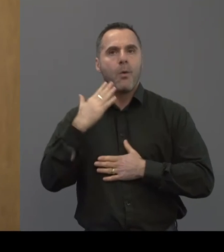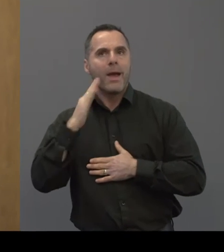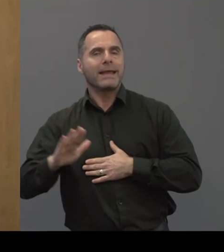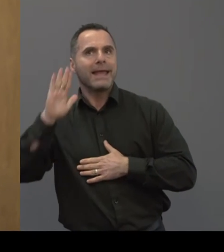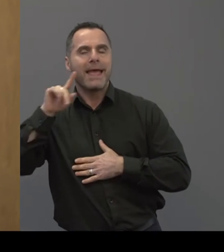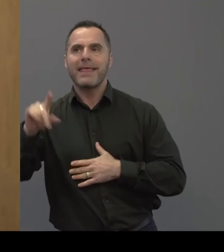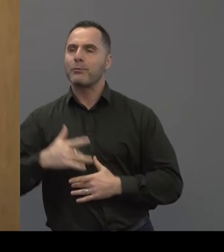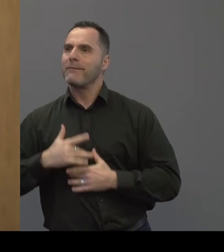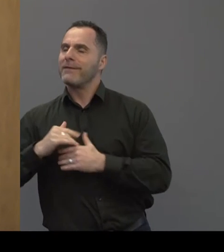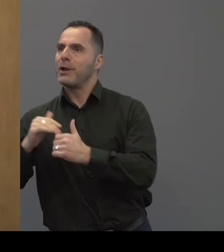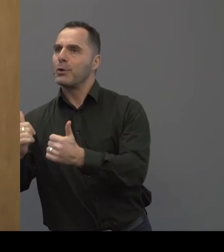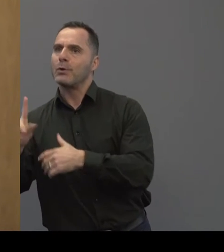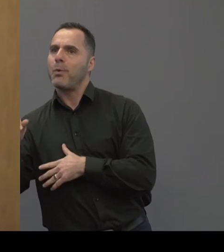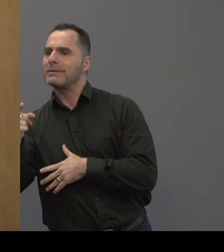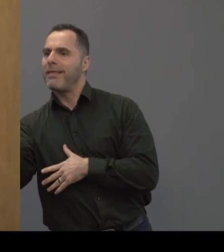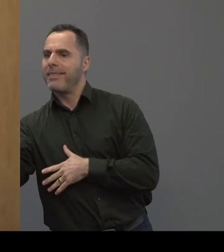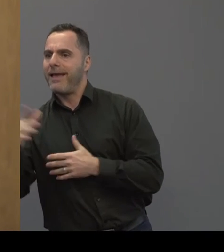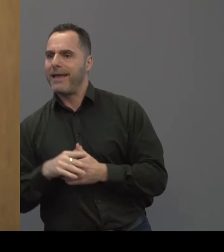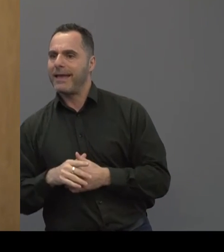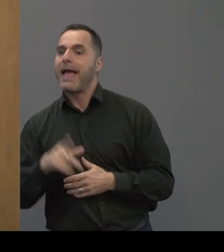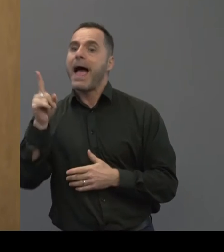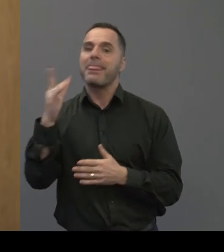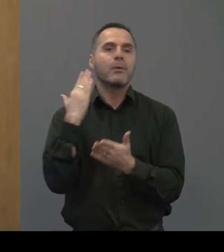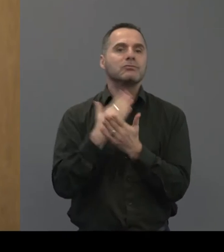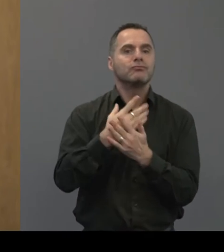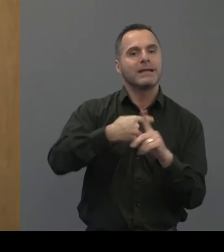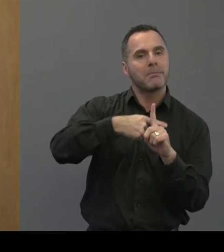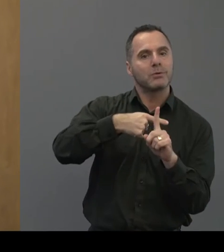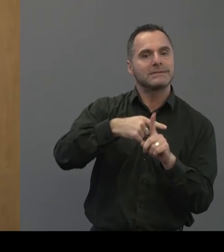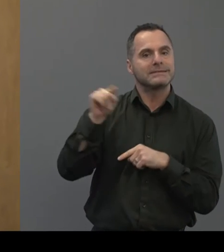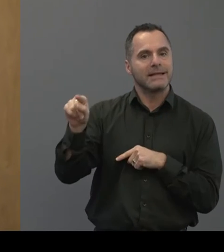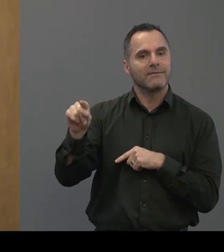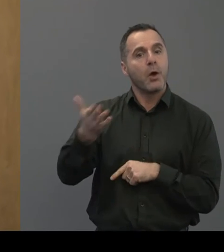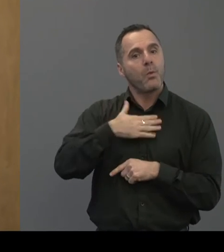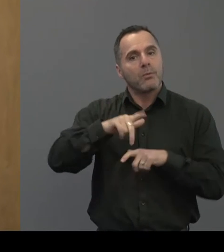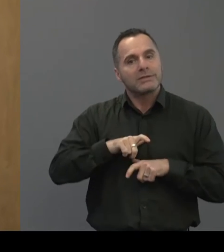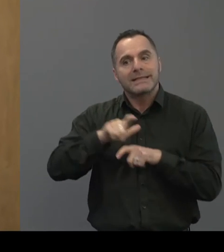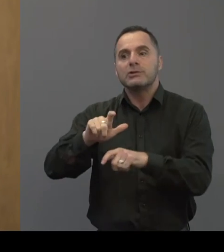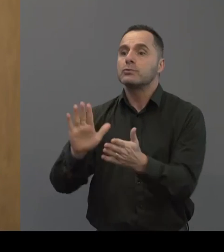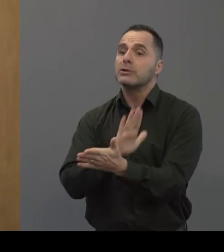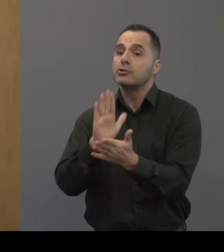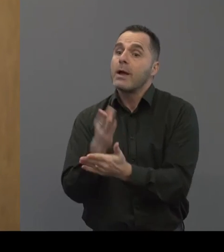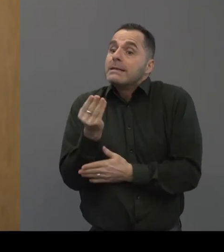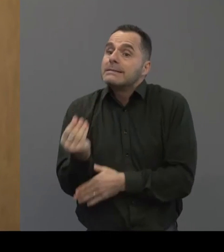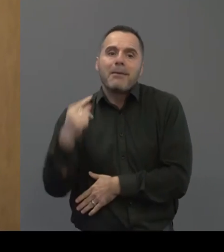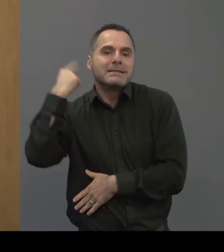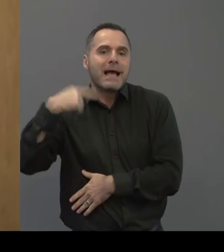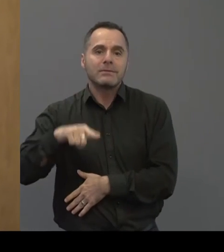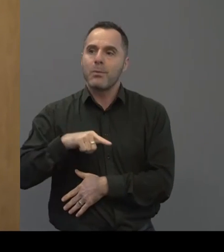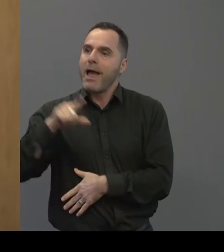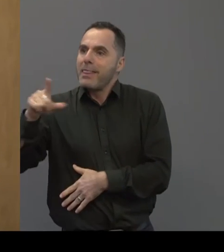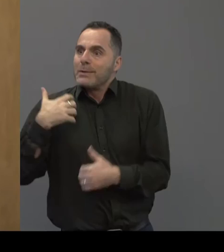sounds make us feel good. And that that was kind of a really positive, you know, actually, we want to continue to enjoy these sounds that really